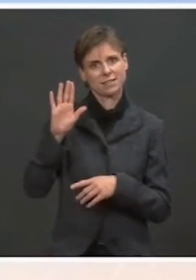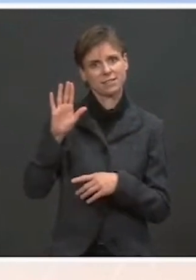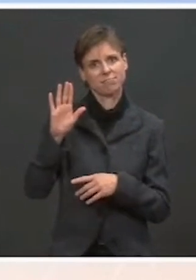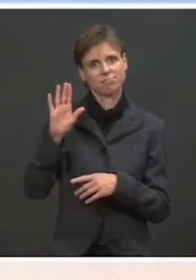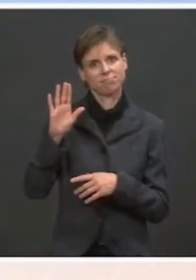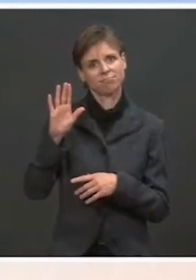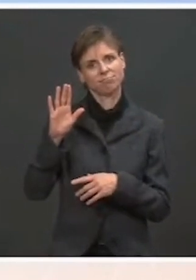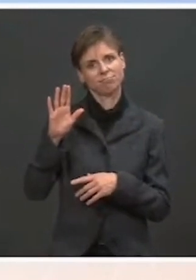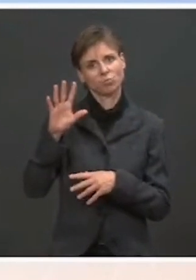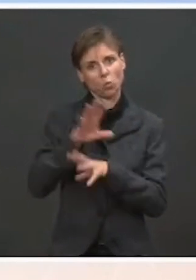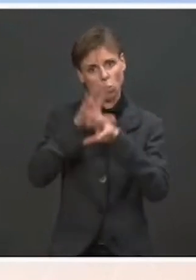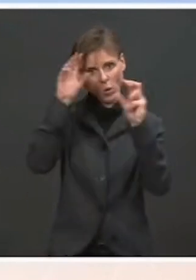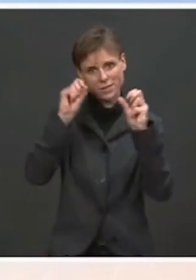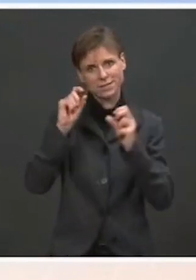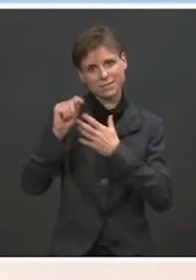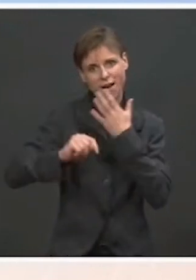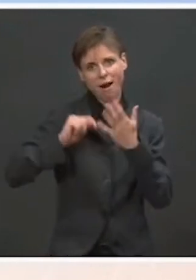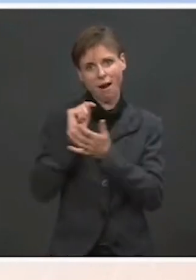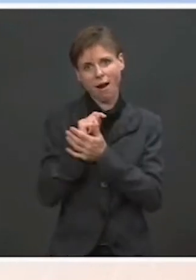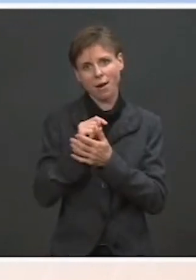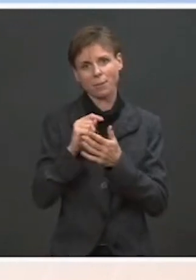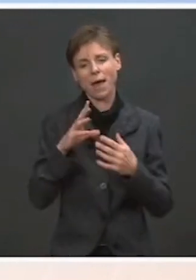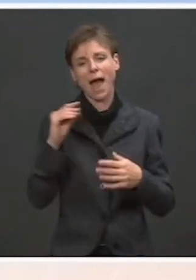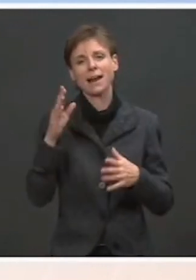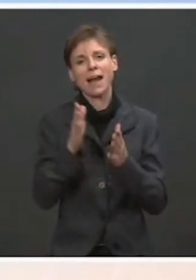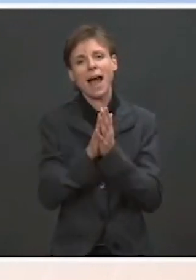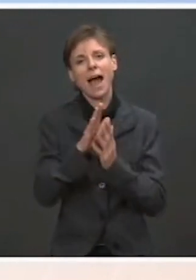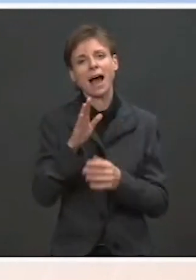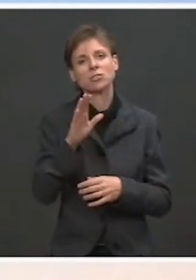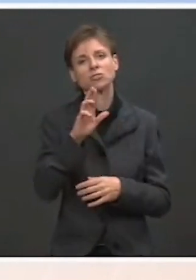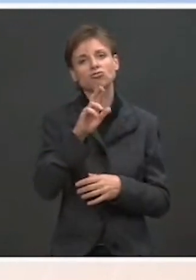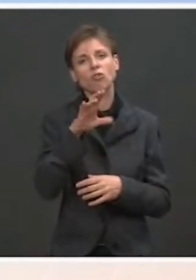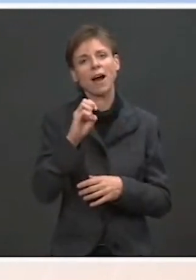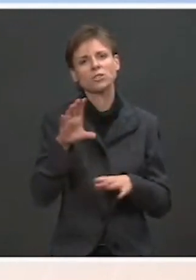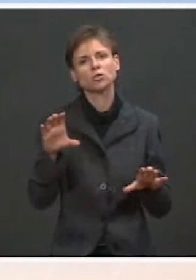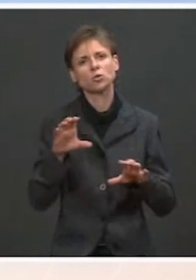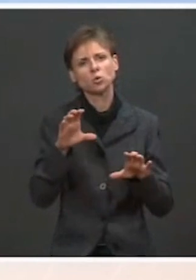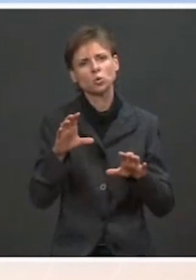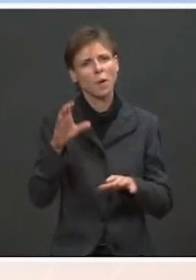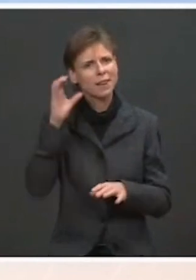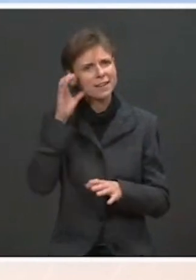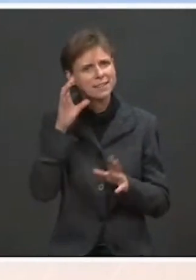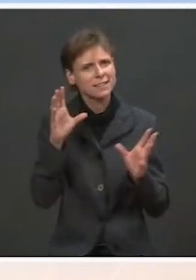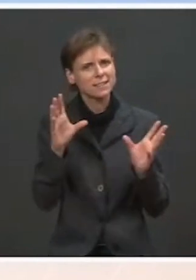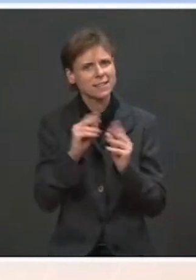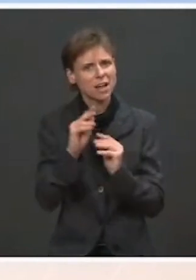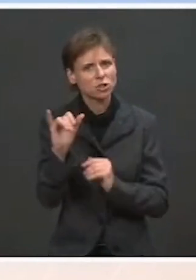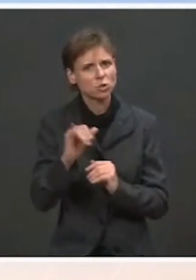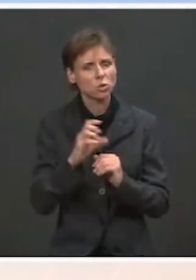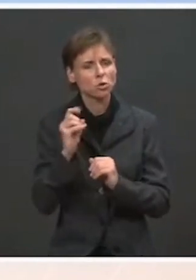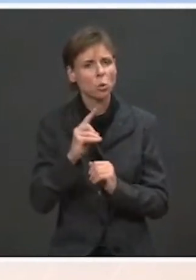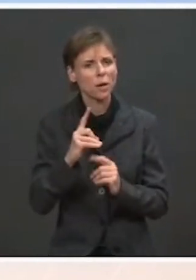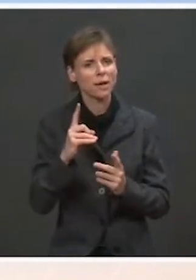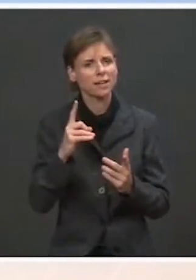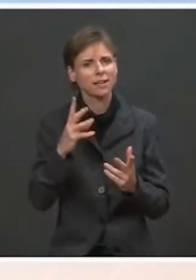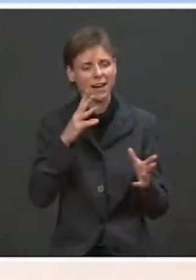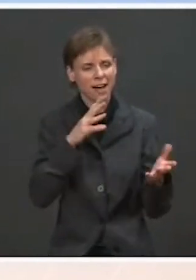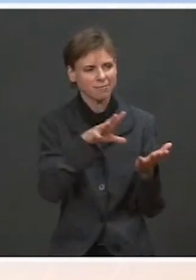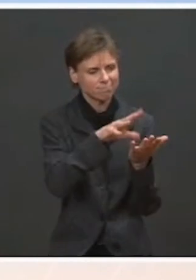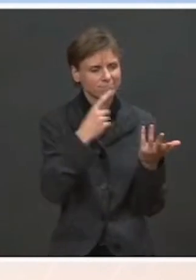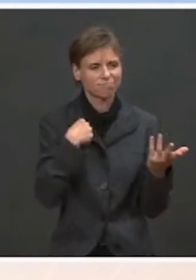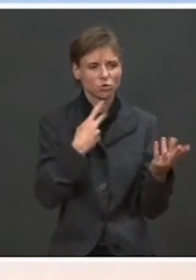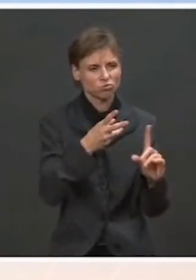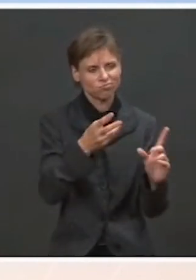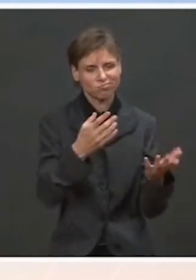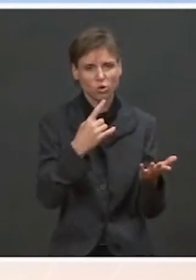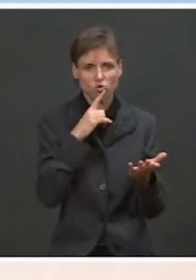Rice and Cedric Richmond to do listening sessions as well so that we can hear from the community and determine how that should impact policies moving forward. Broadly